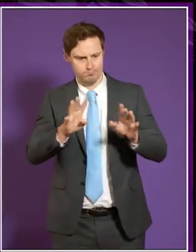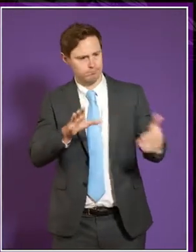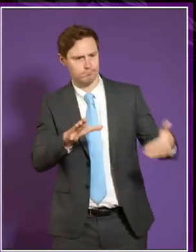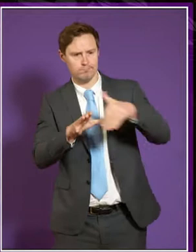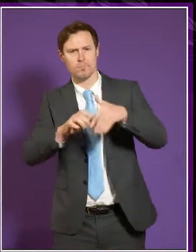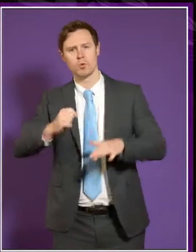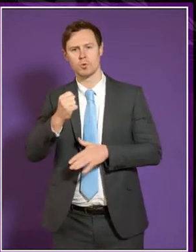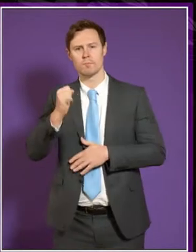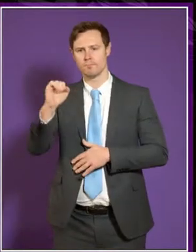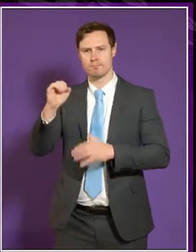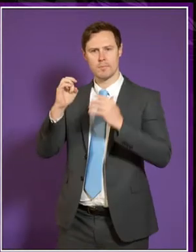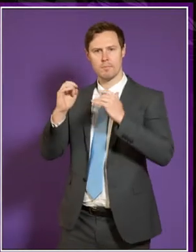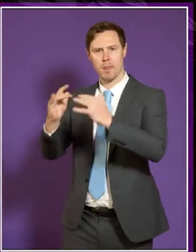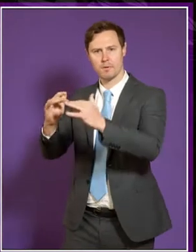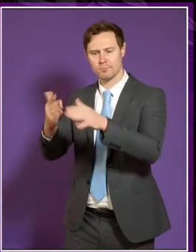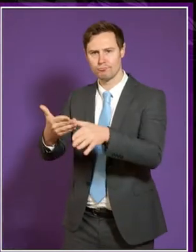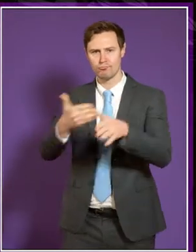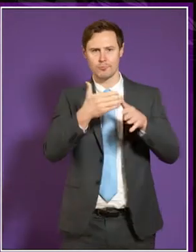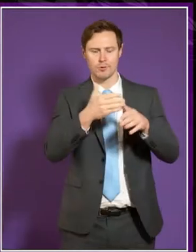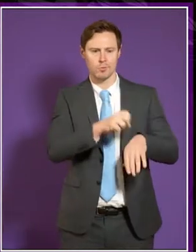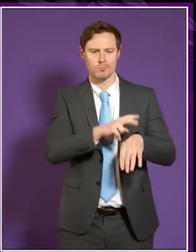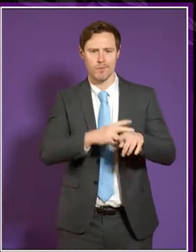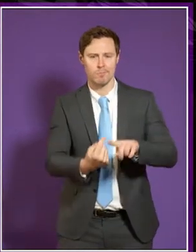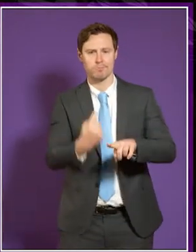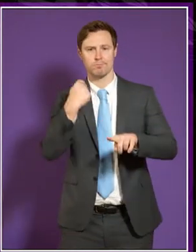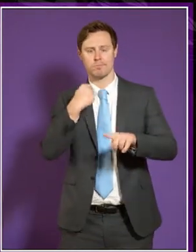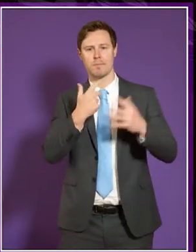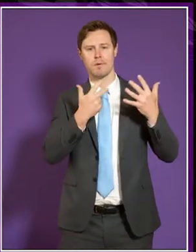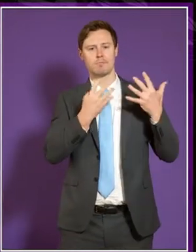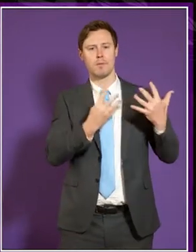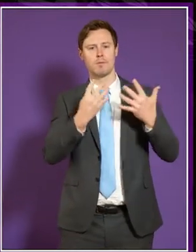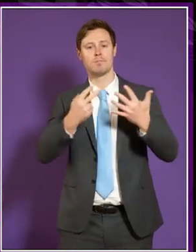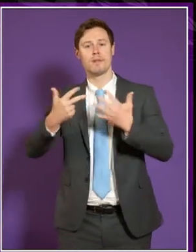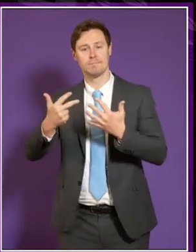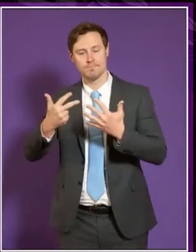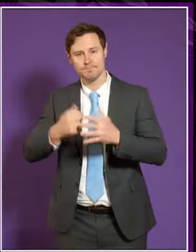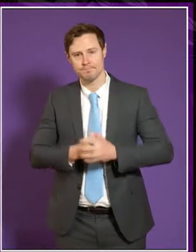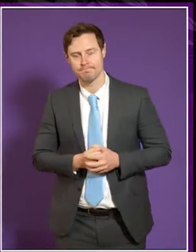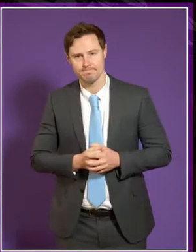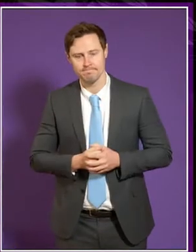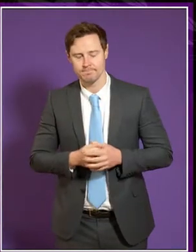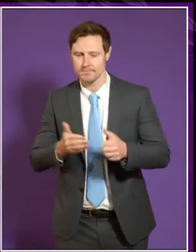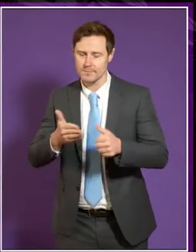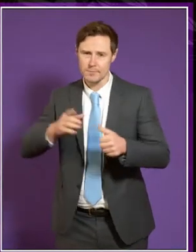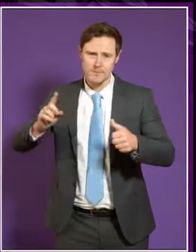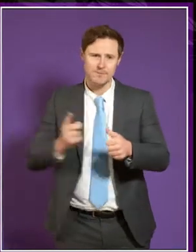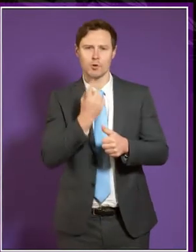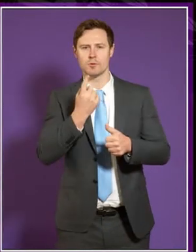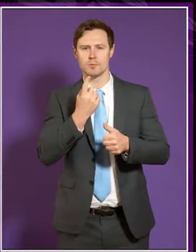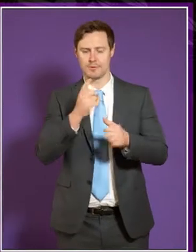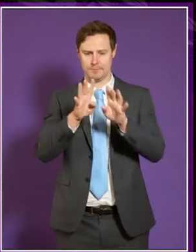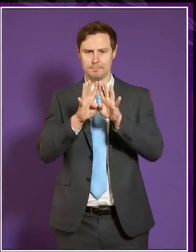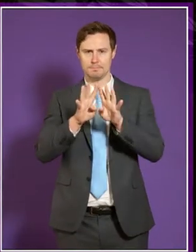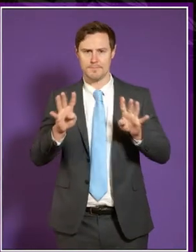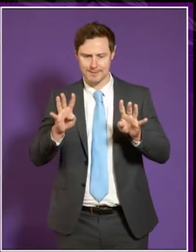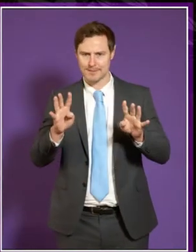Parliament with the original group of staff back in 1998. In fact, during one of the very first committee meetings of